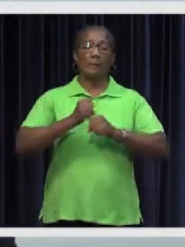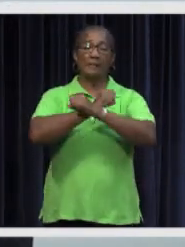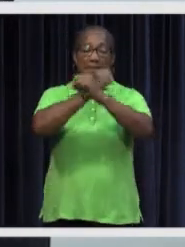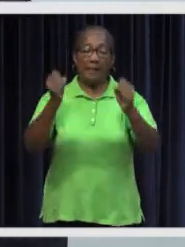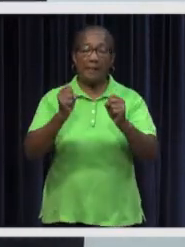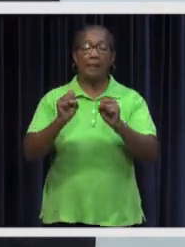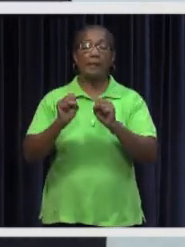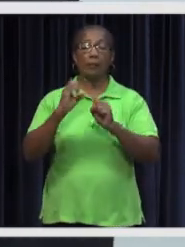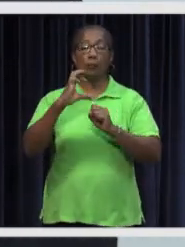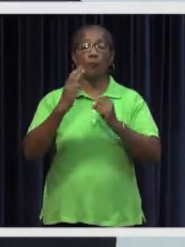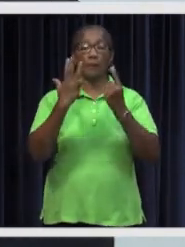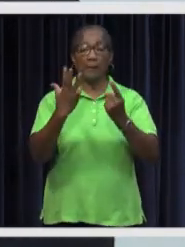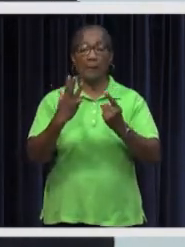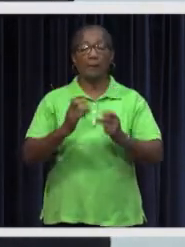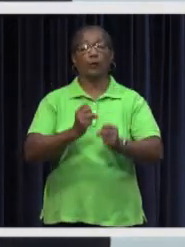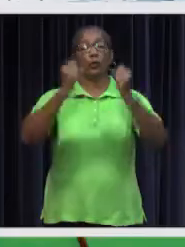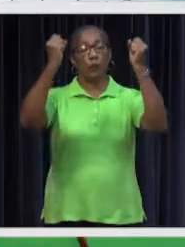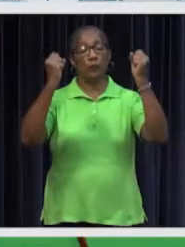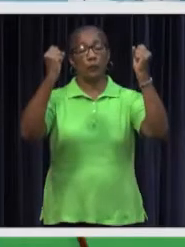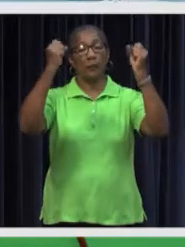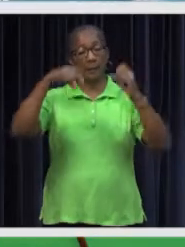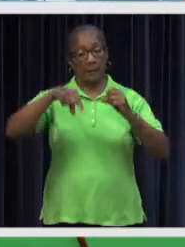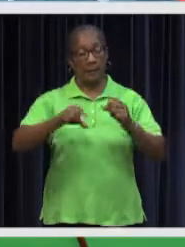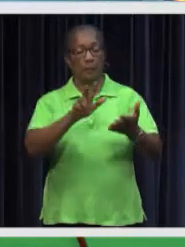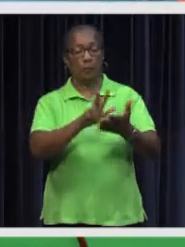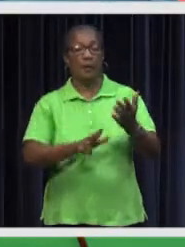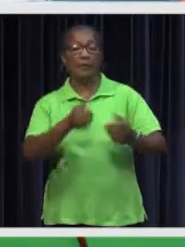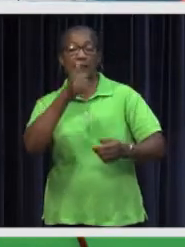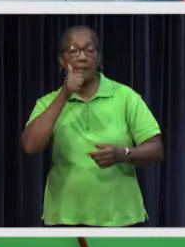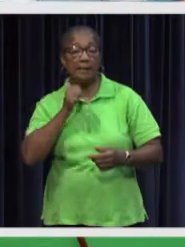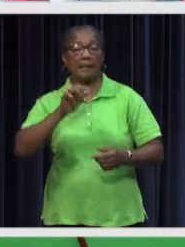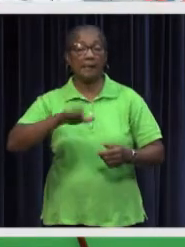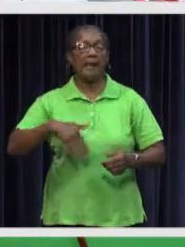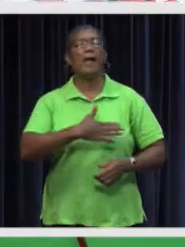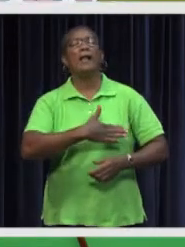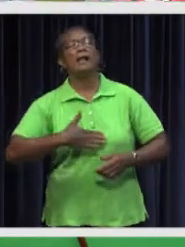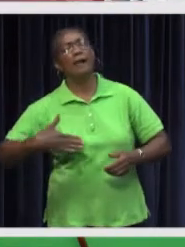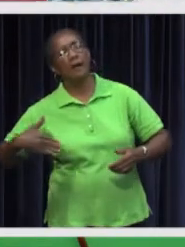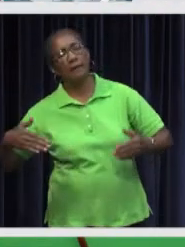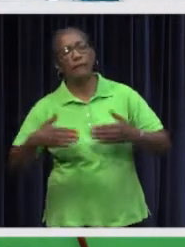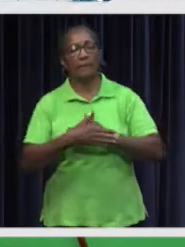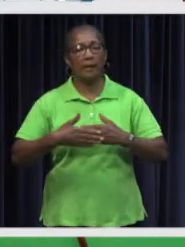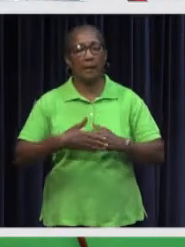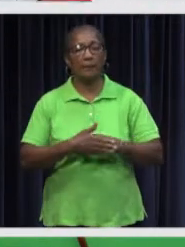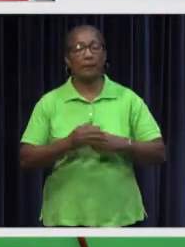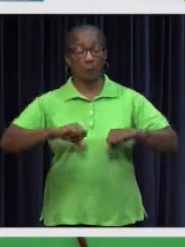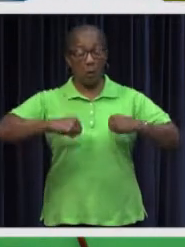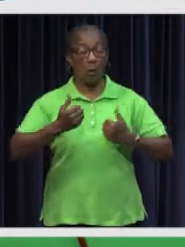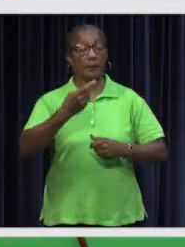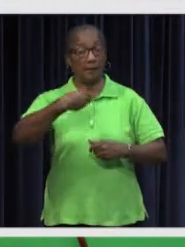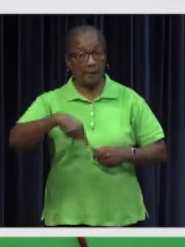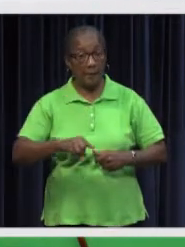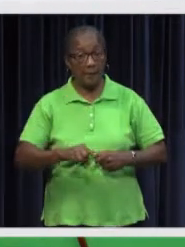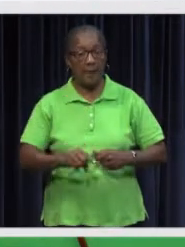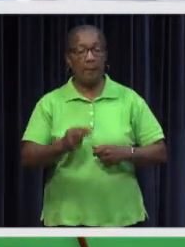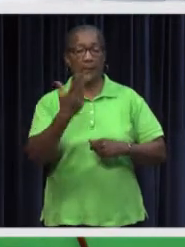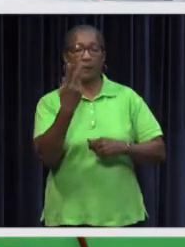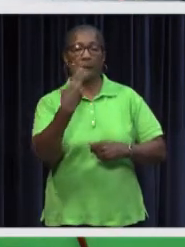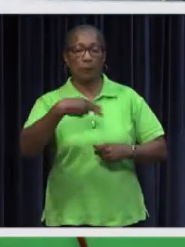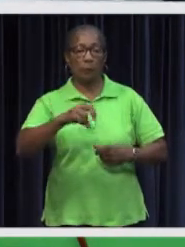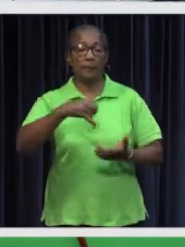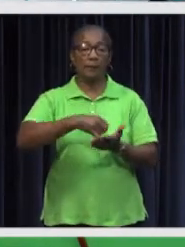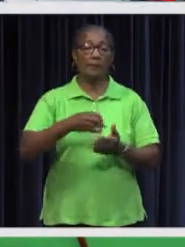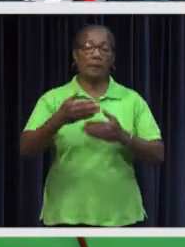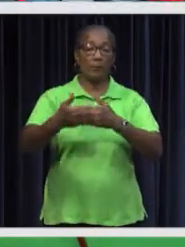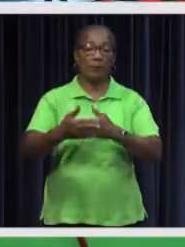the battle against COVID-19. Yesterday, this law was adopted in the National Assembly with 28 votes in